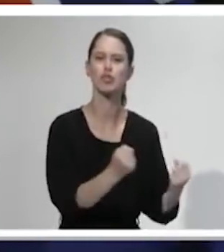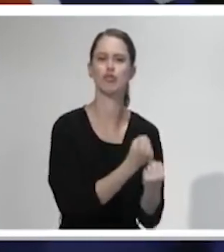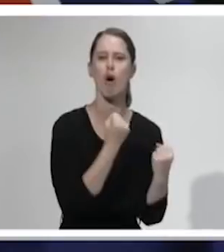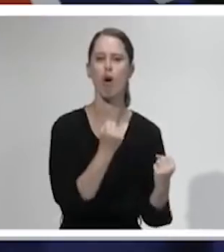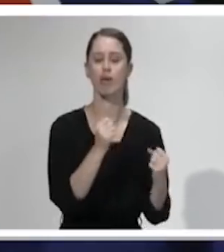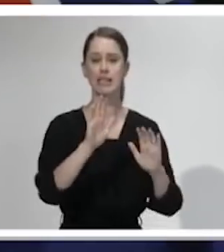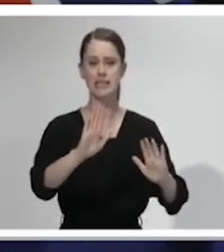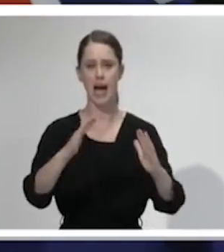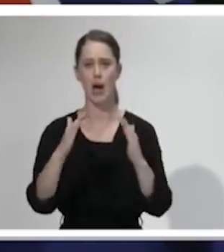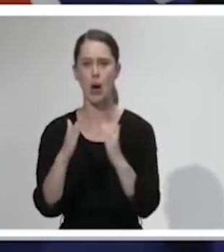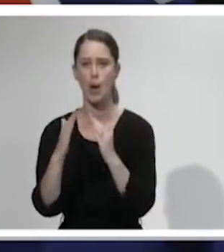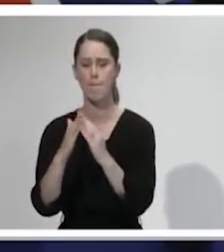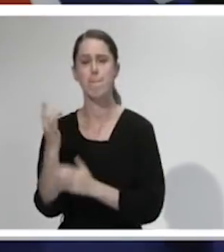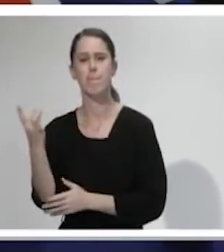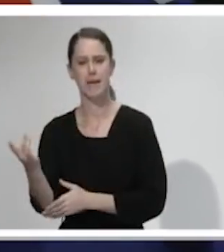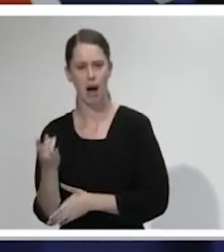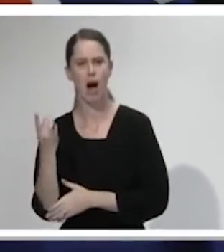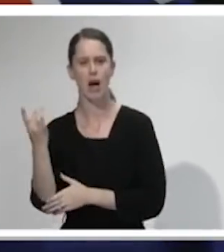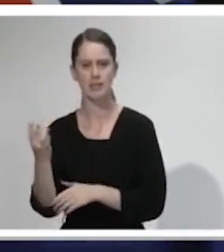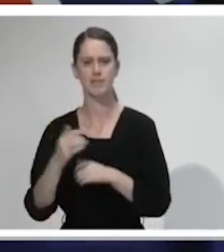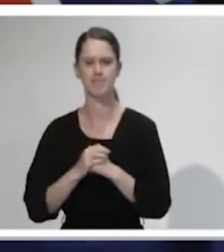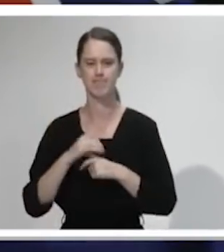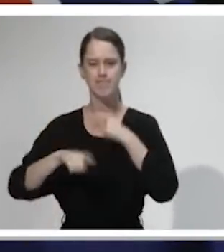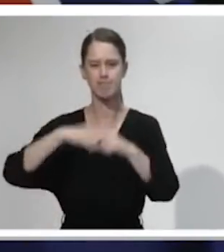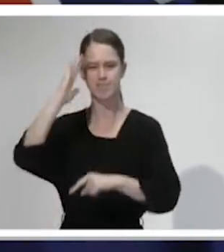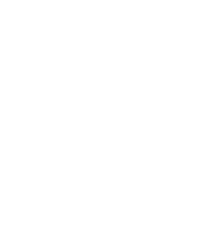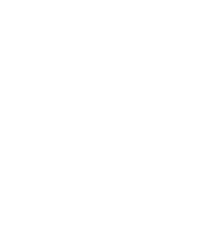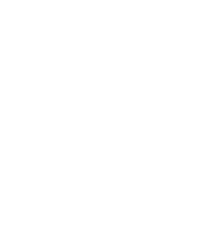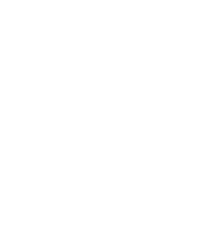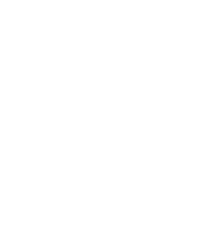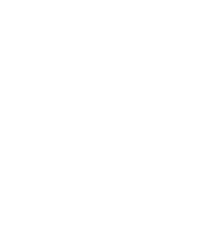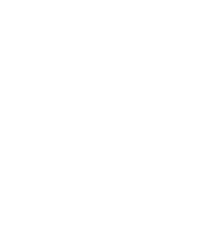stay home, be kind, and let's finish what we started.